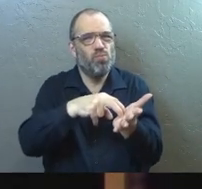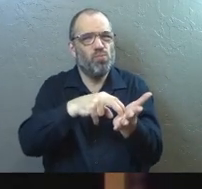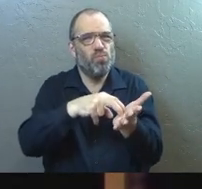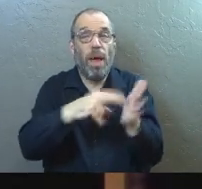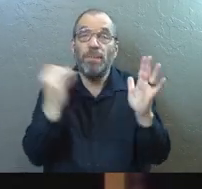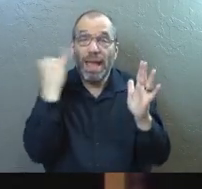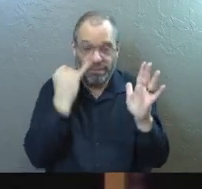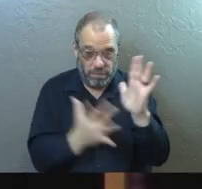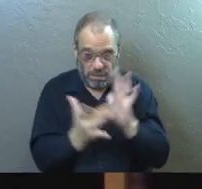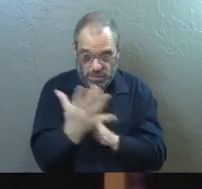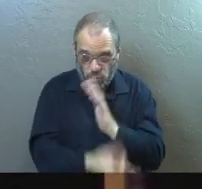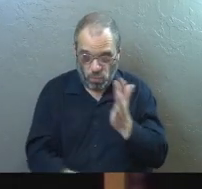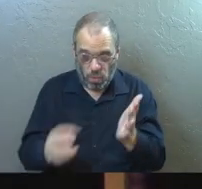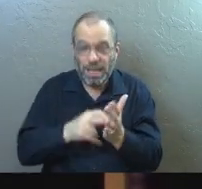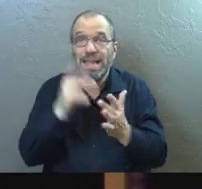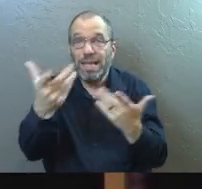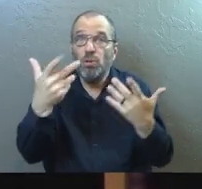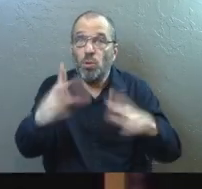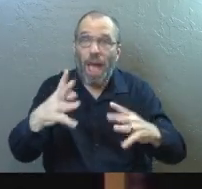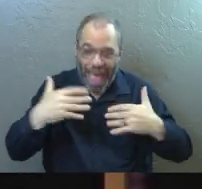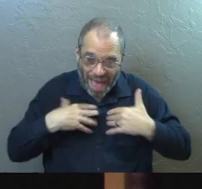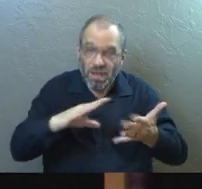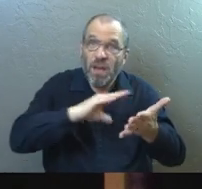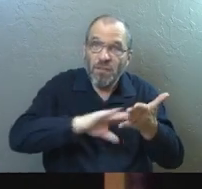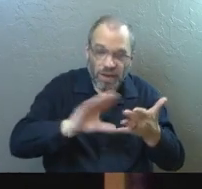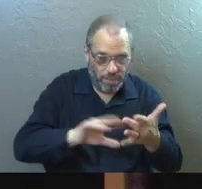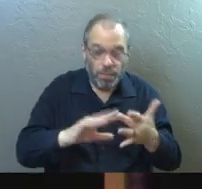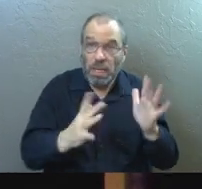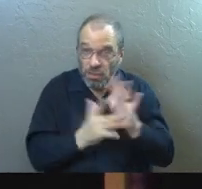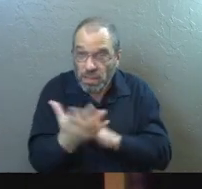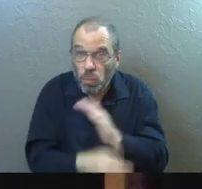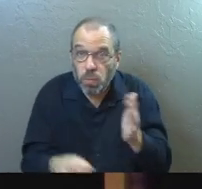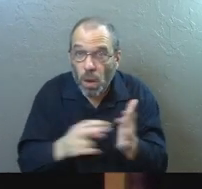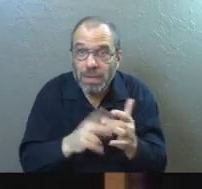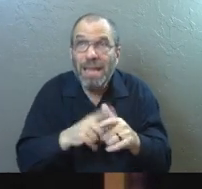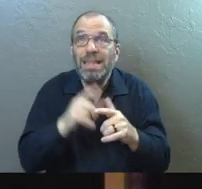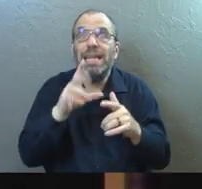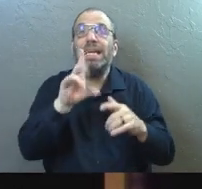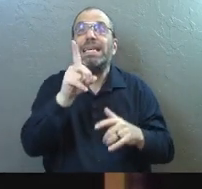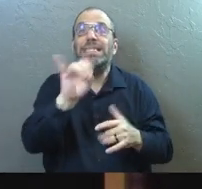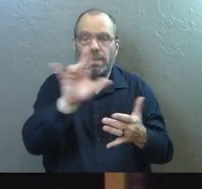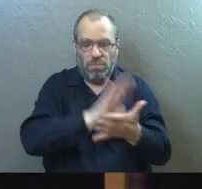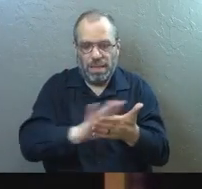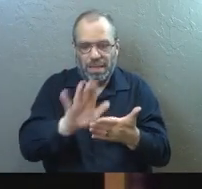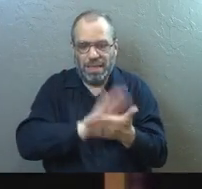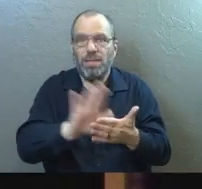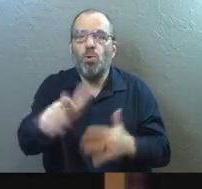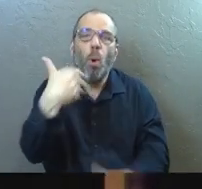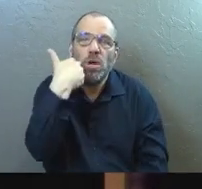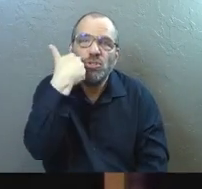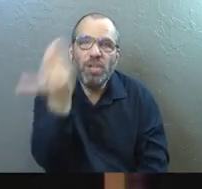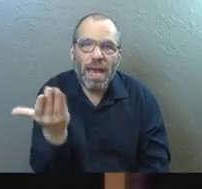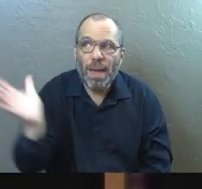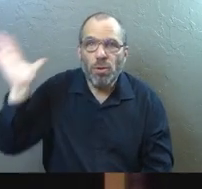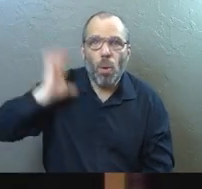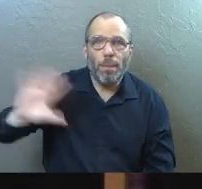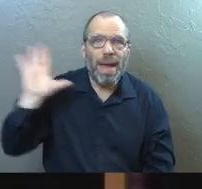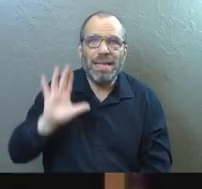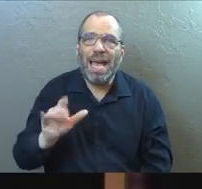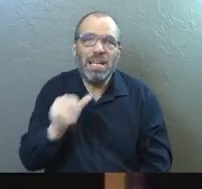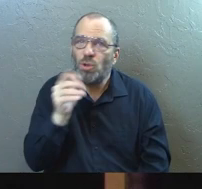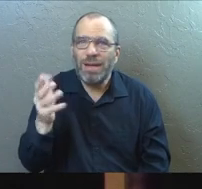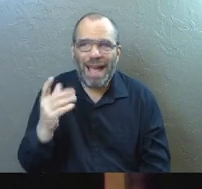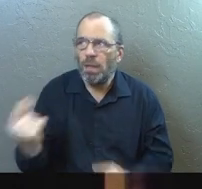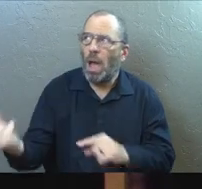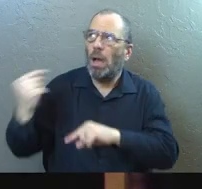And if Jesus rose, then you are forgiven. If Jesus rose, then he did clean up your shame and your past, and you